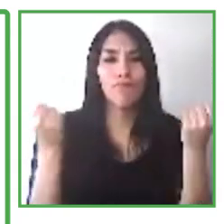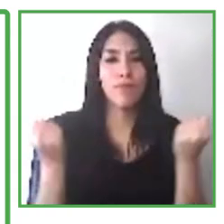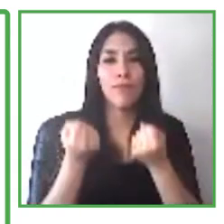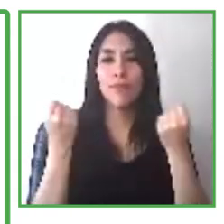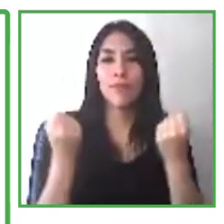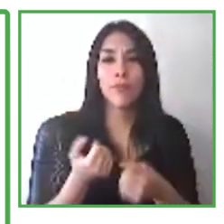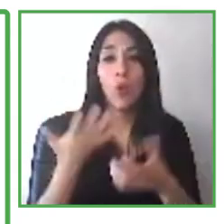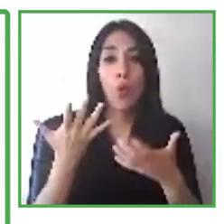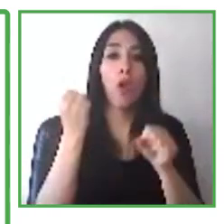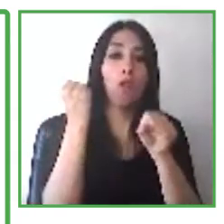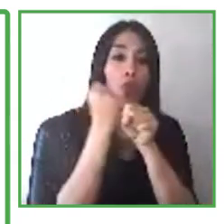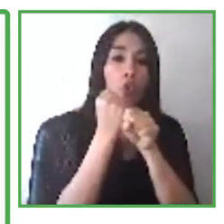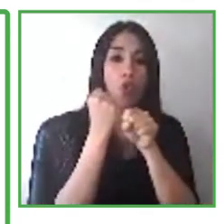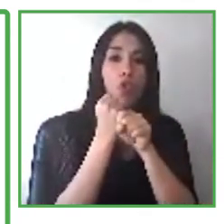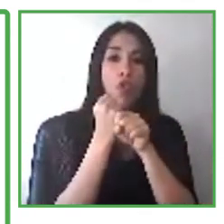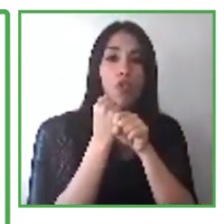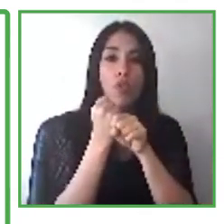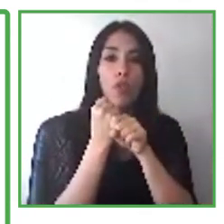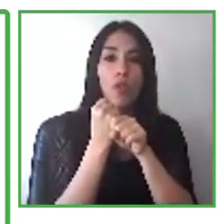of.